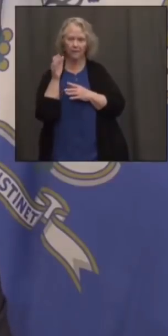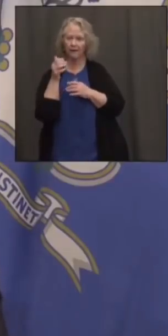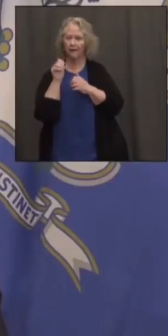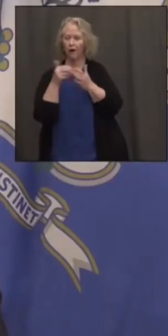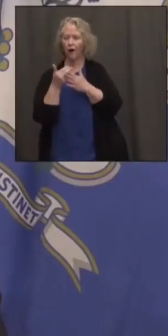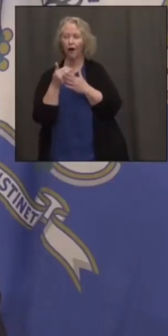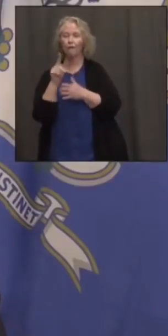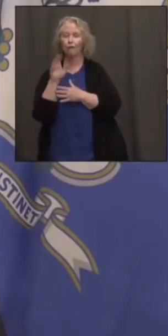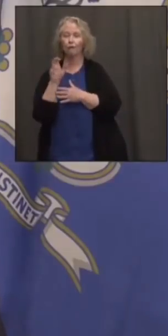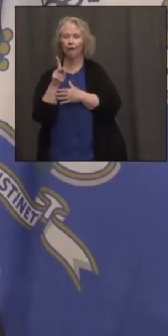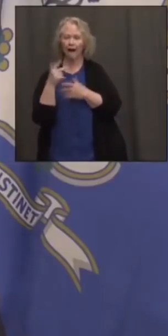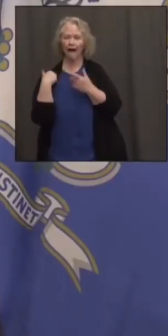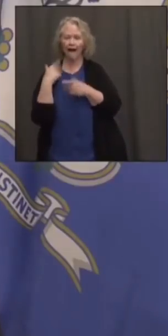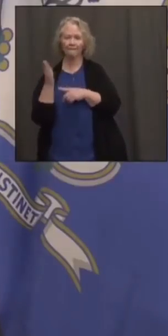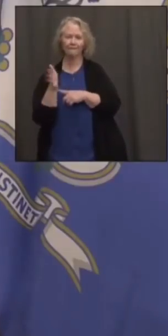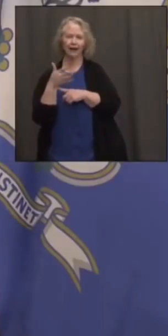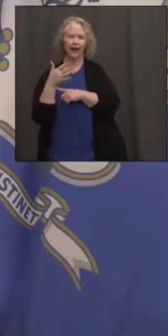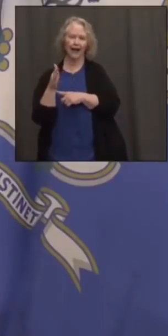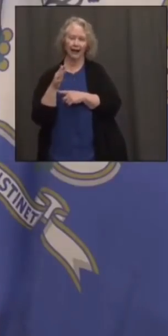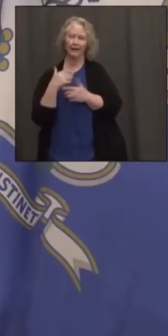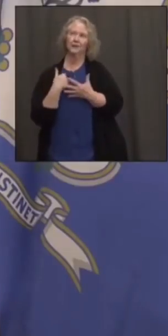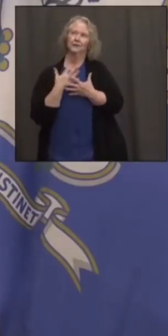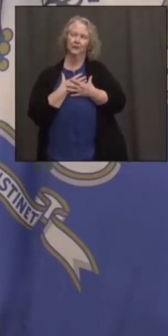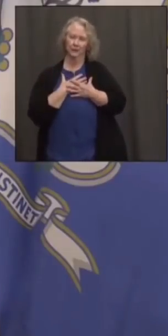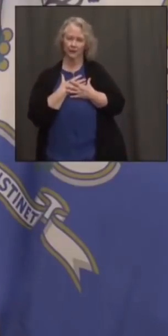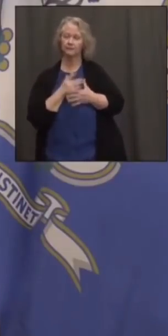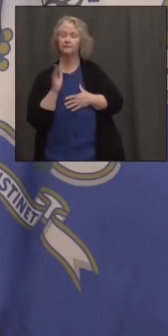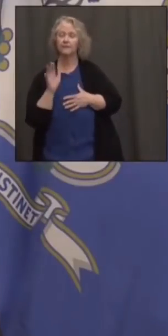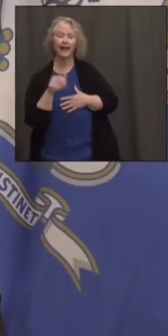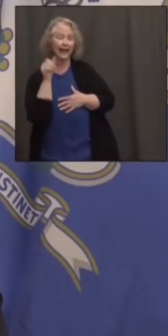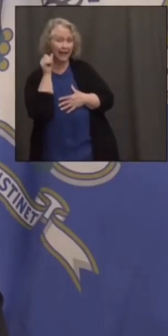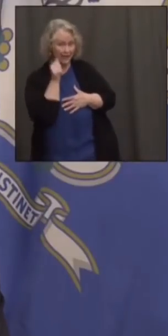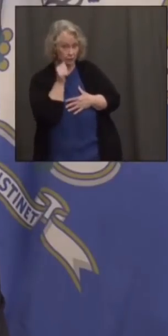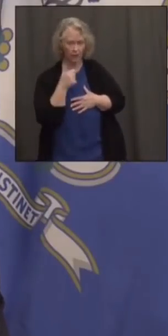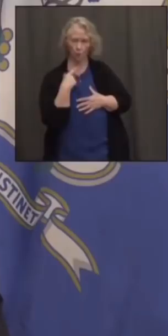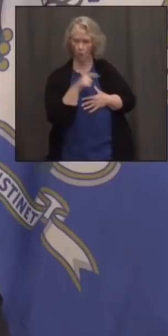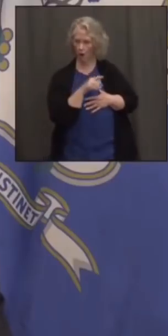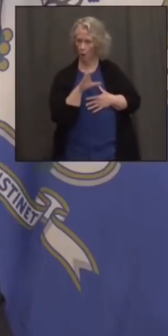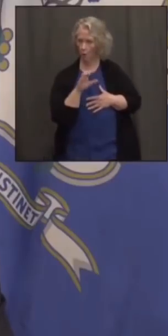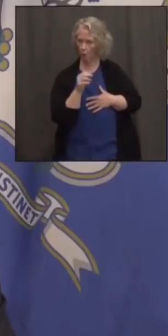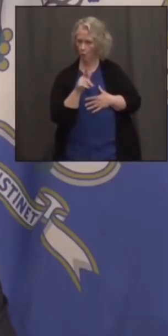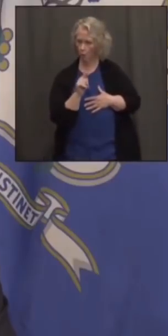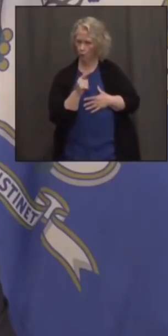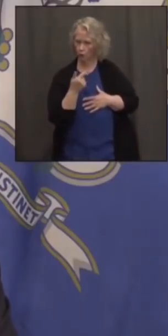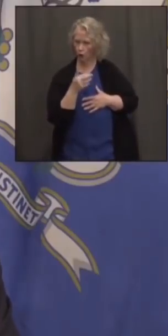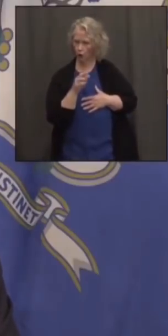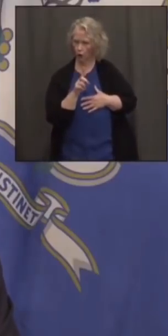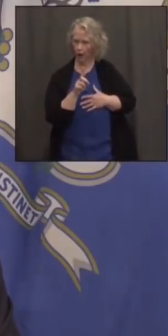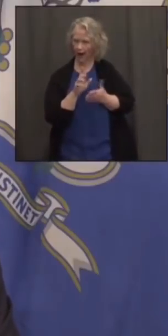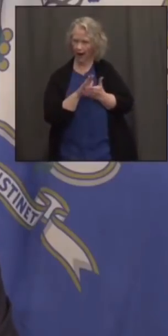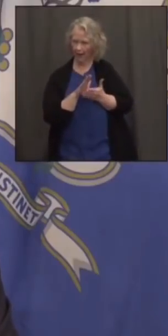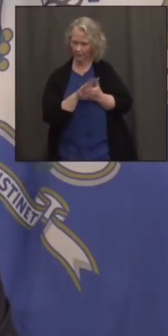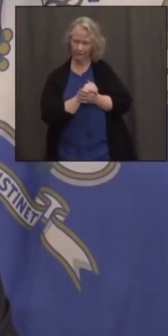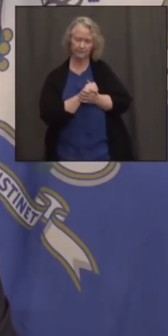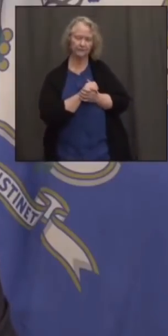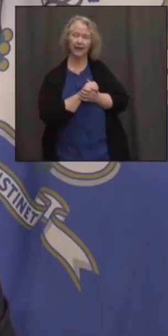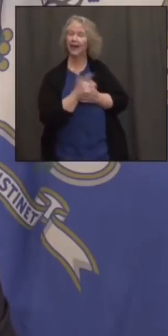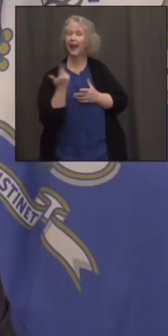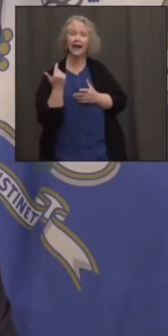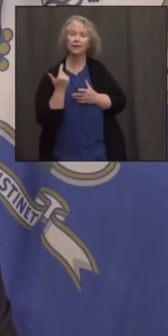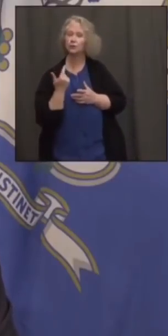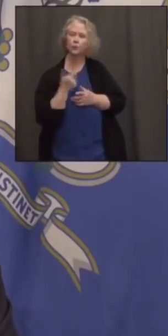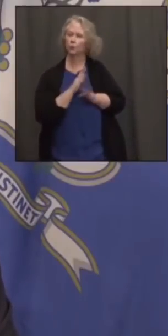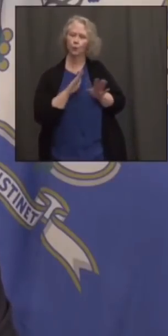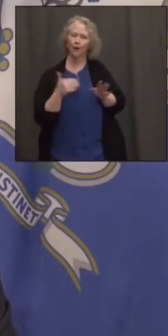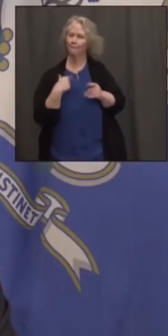On a happier note, I was at the Coast Guard Academy yesterday. They didn't get a graduation ceremony last year,